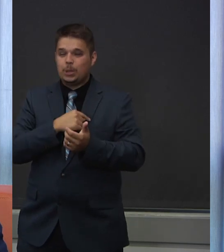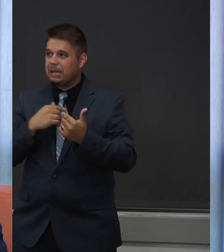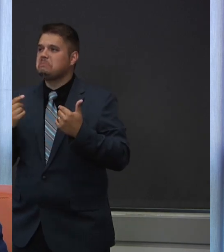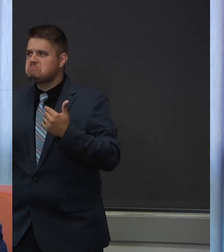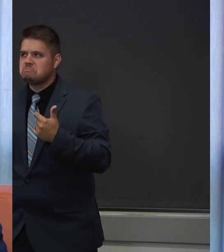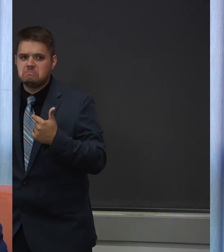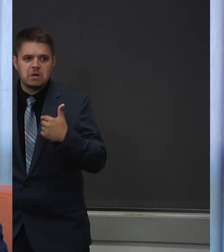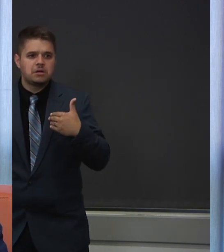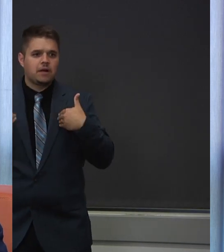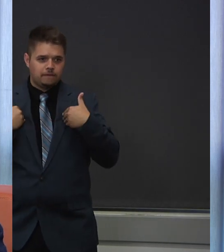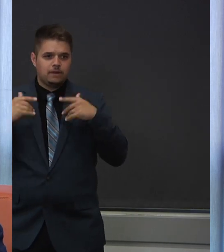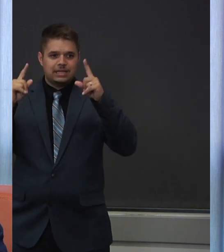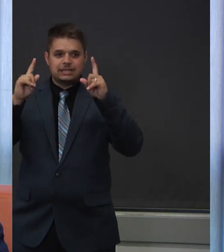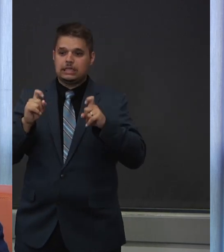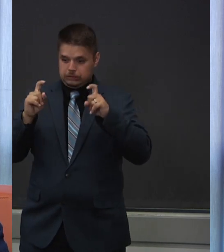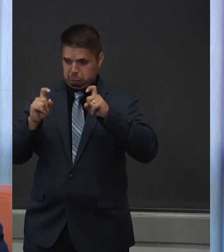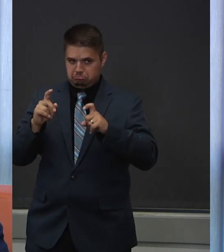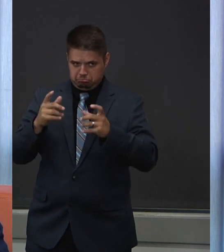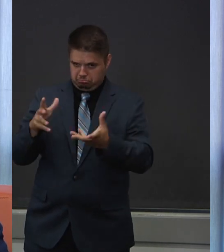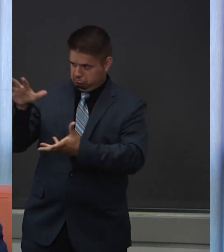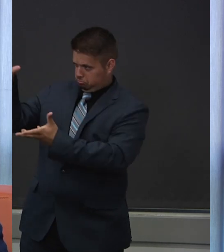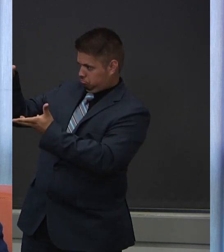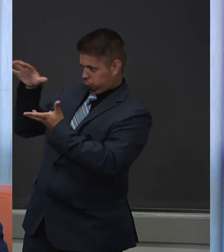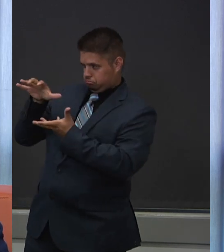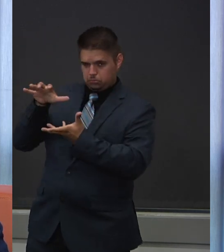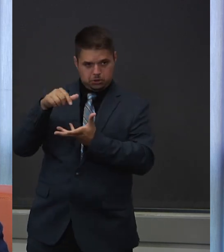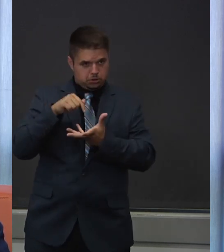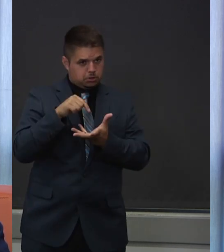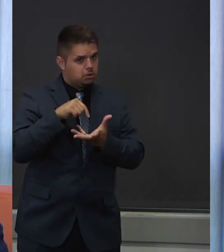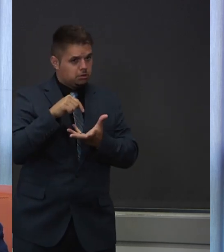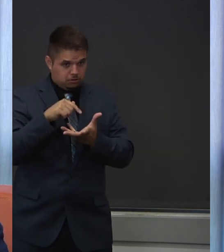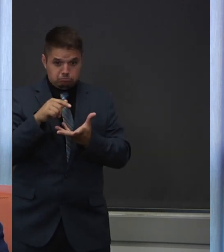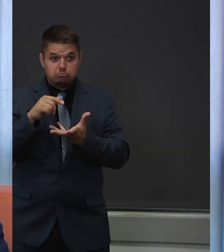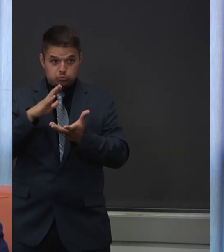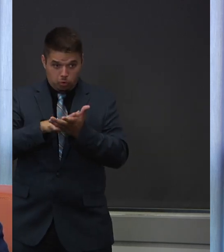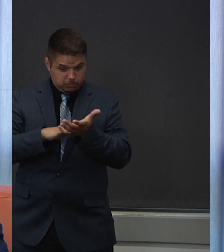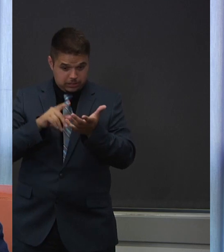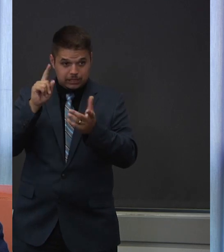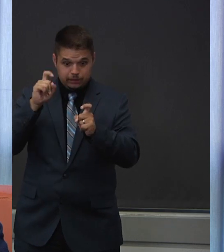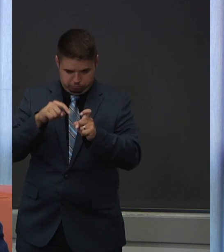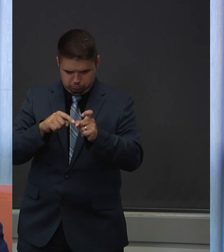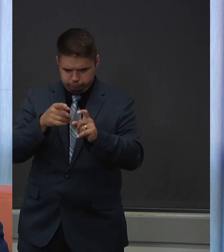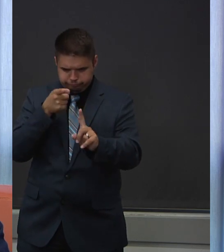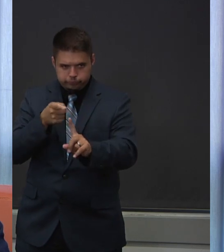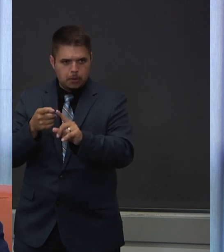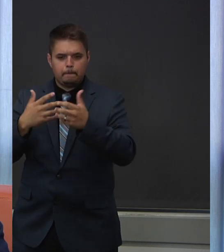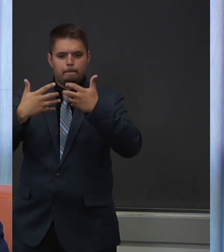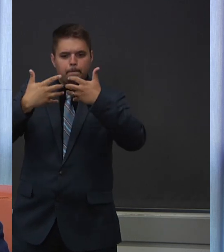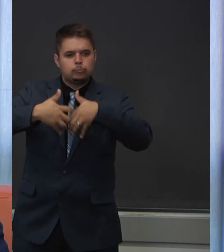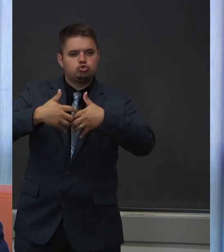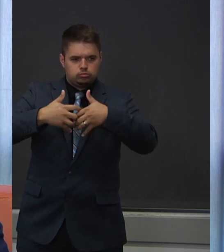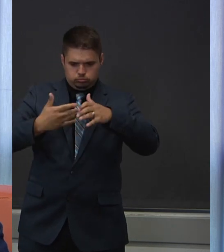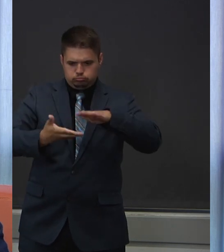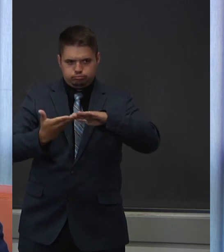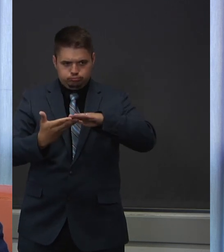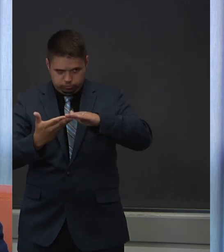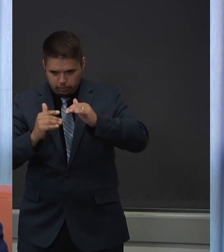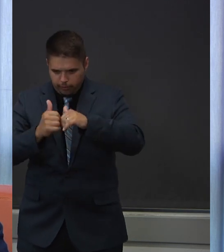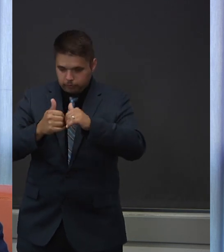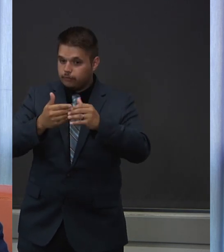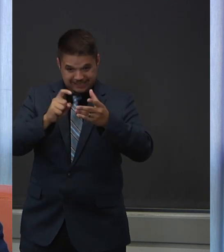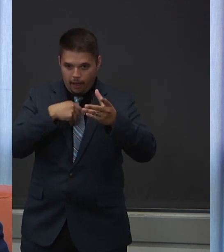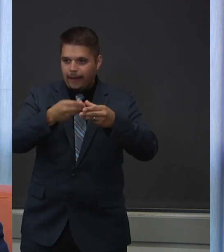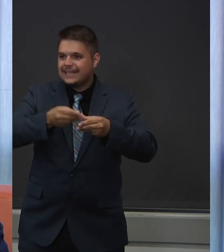kits as well as some of the machines that I mentioned for distribution around Oregon. We are also working